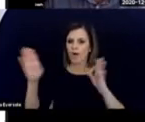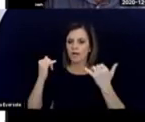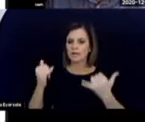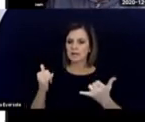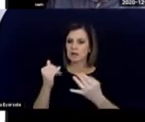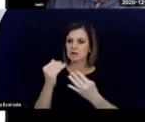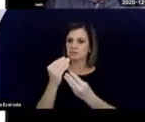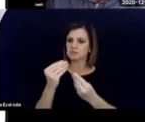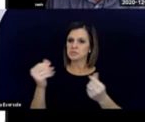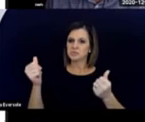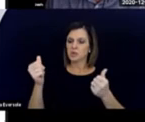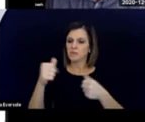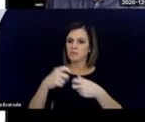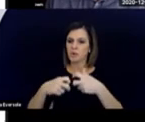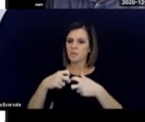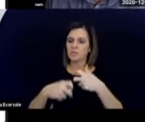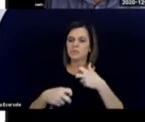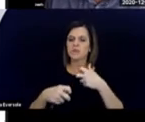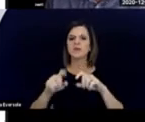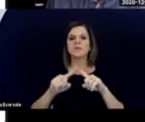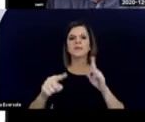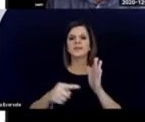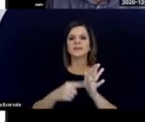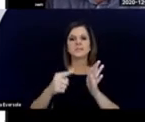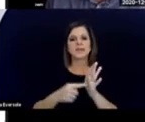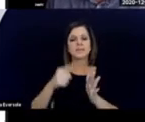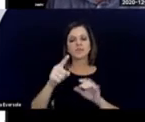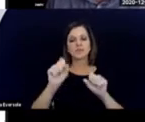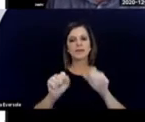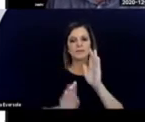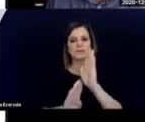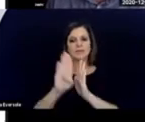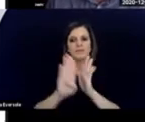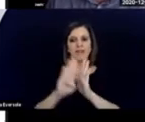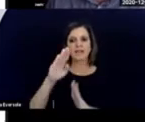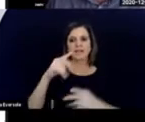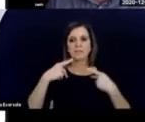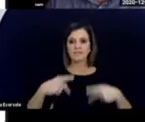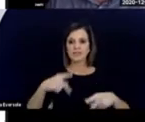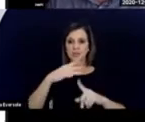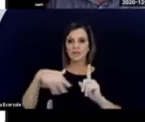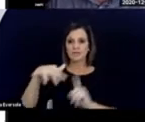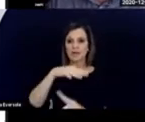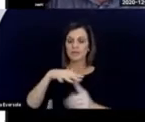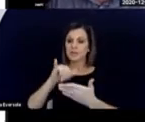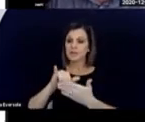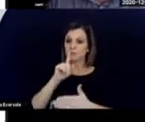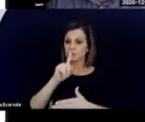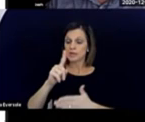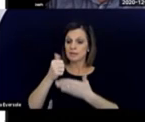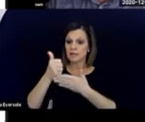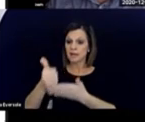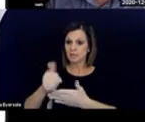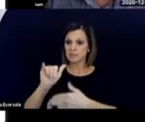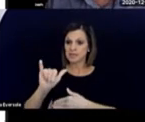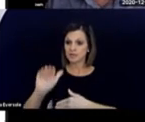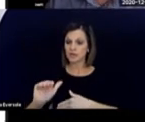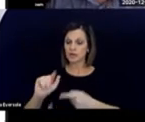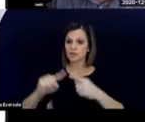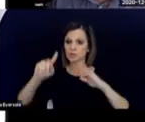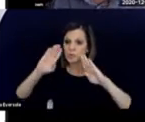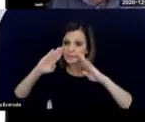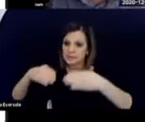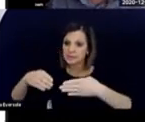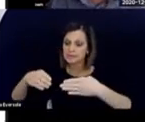physical environments that really, really help the child to attend and to settle. And a big